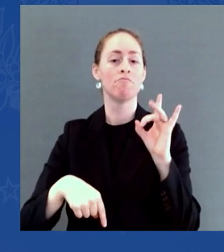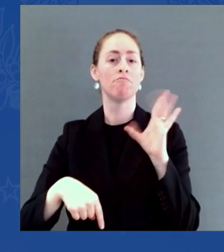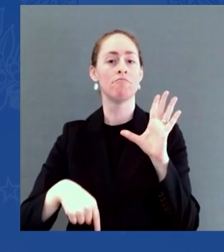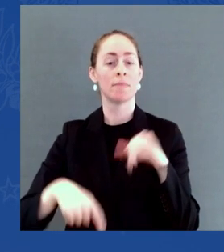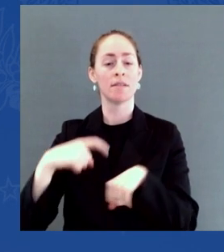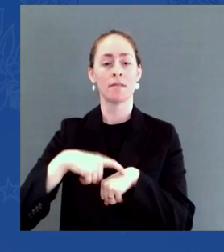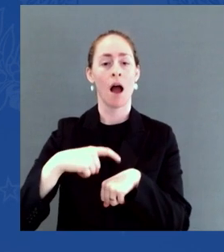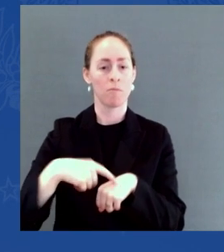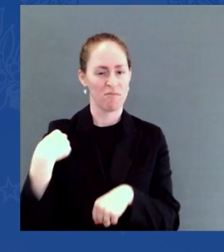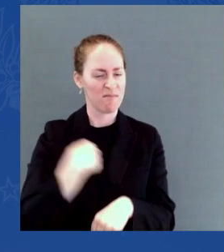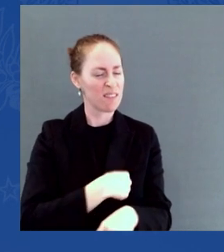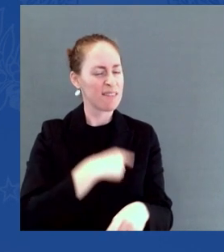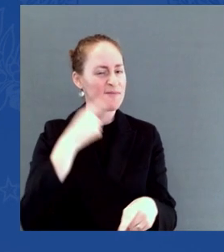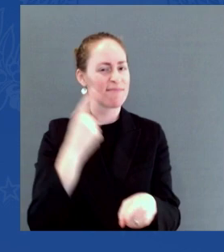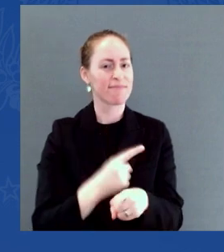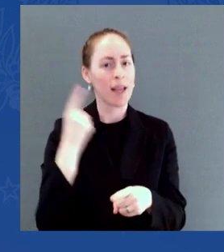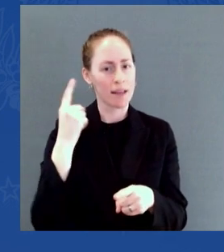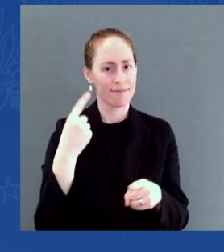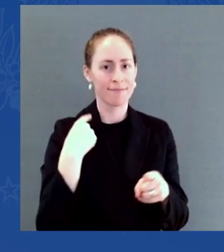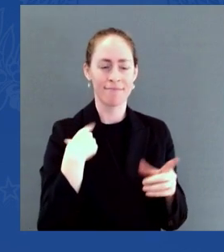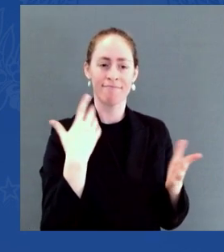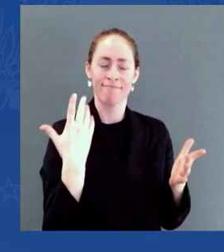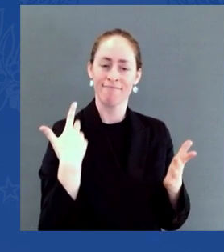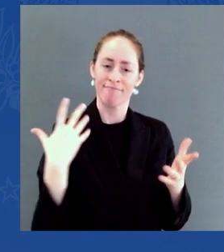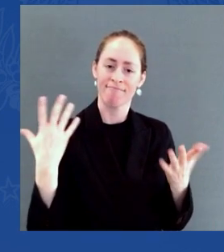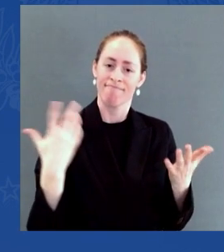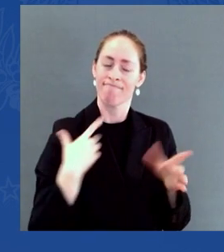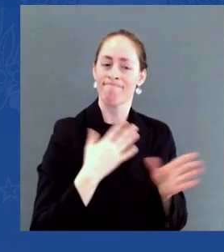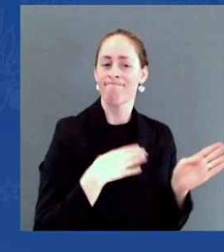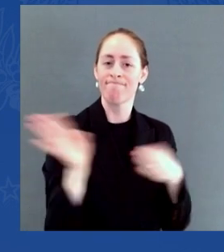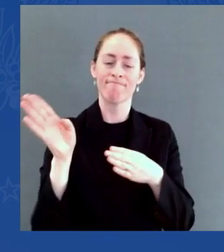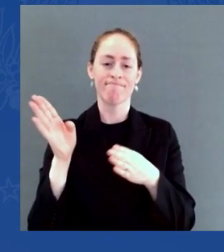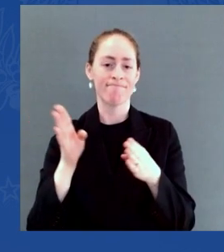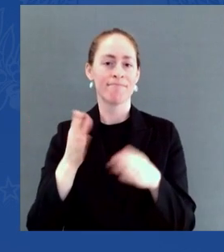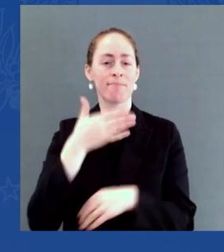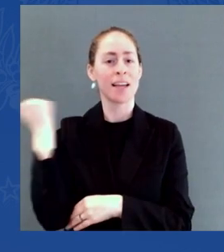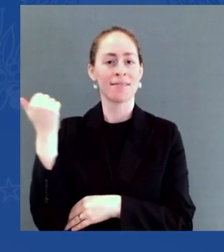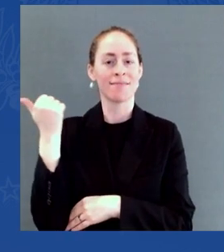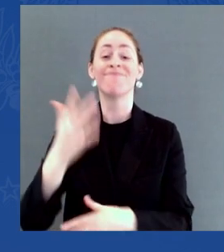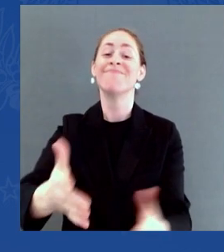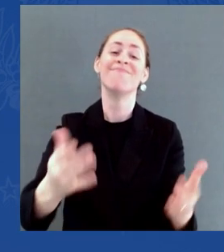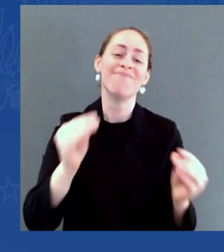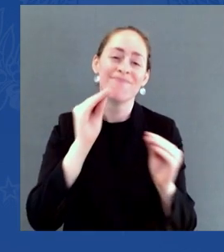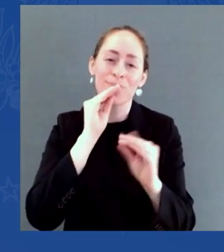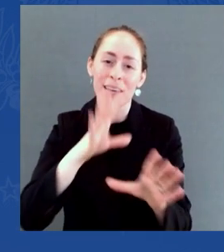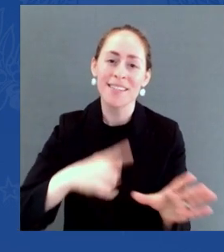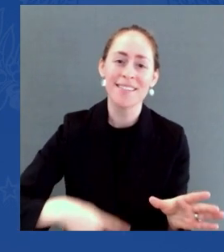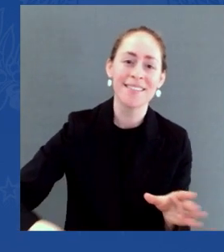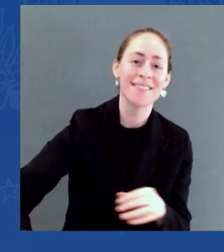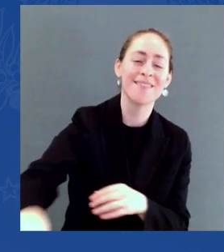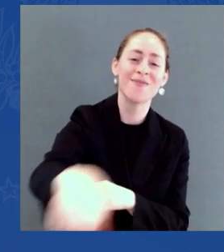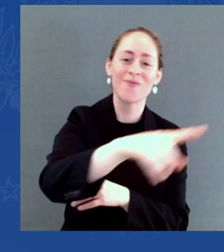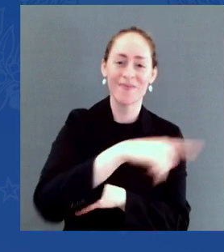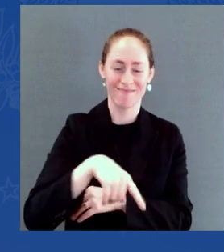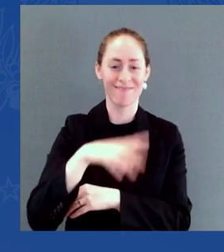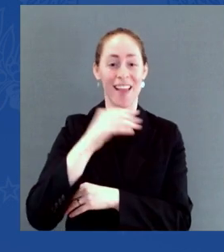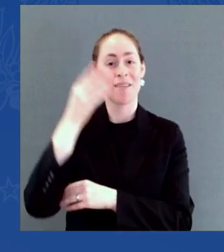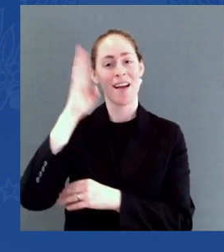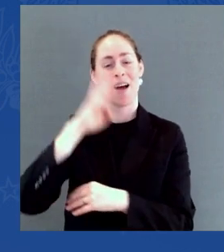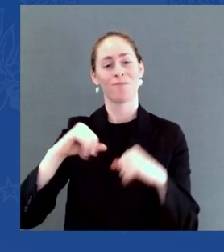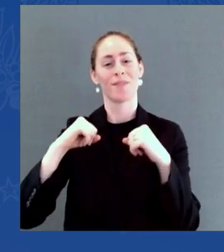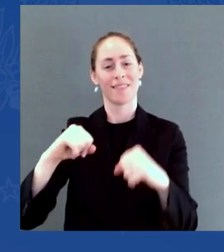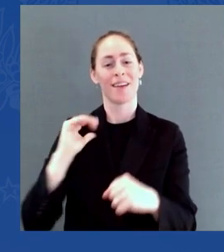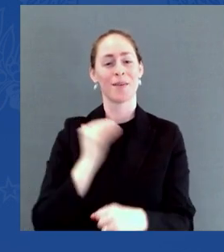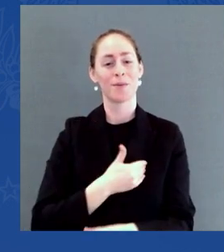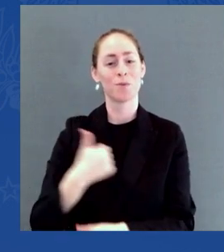May God bless you all, and may God protect our troops. Thank you very much. what's your level of concern that the new variant